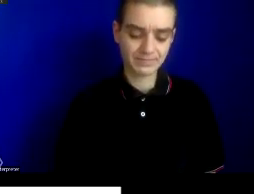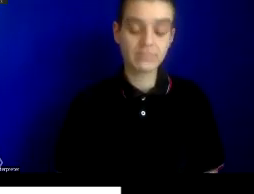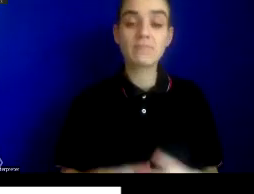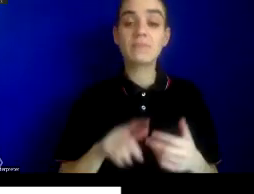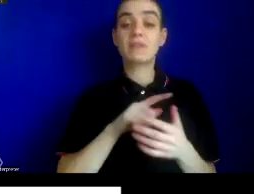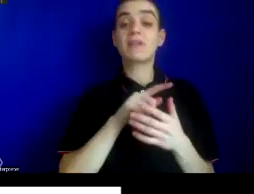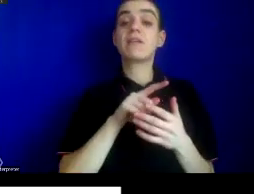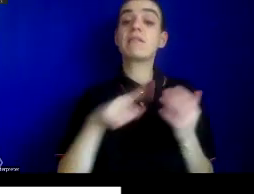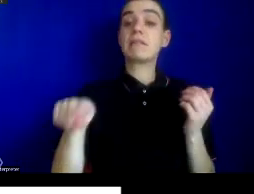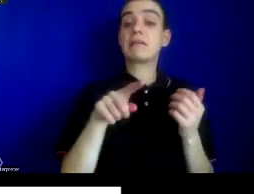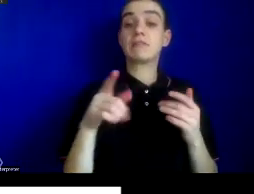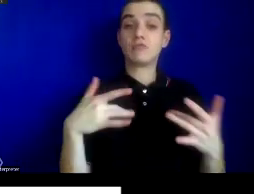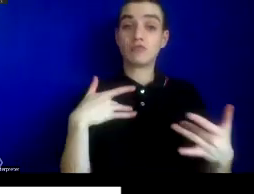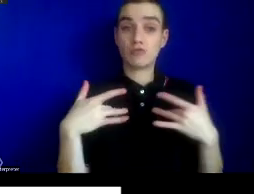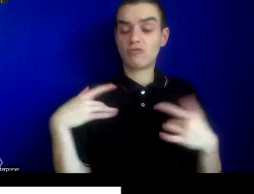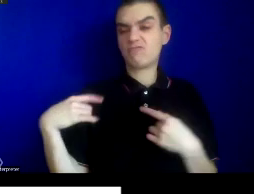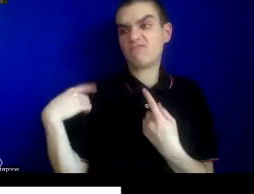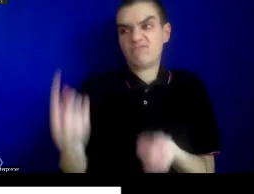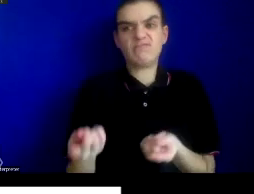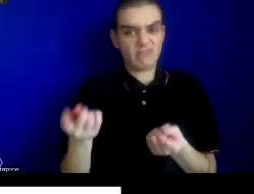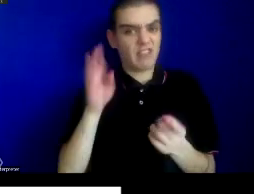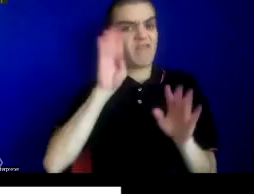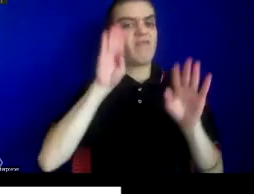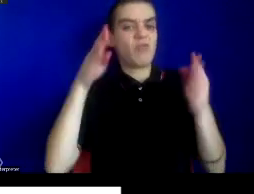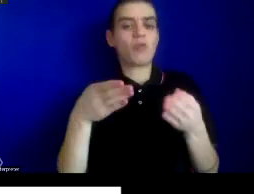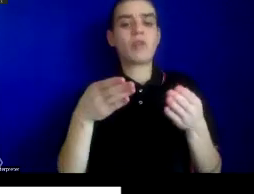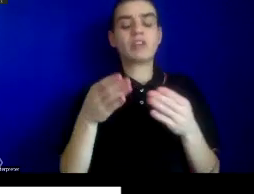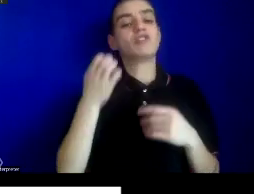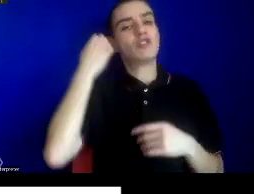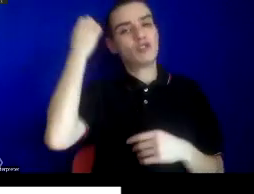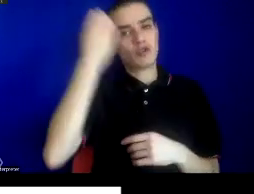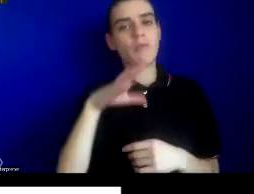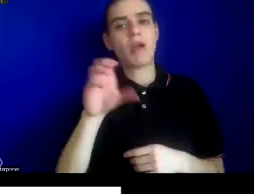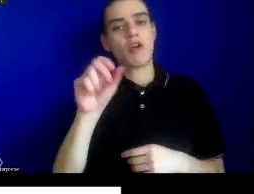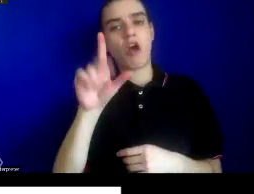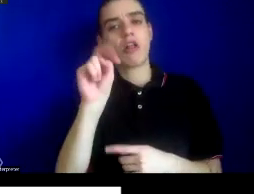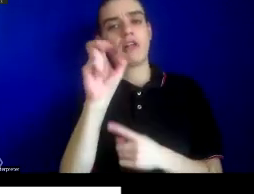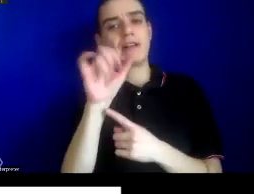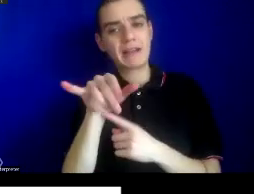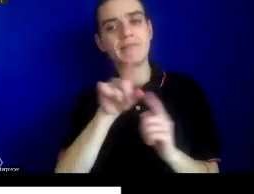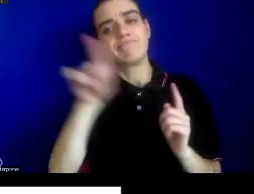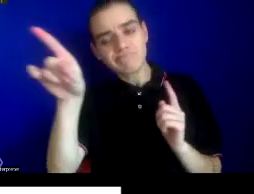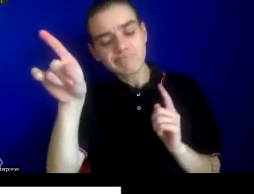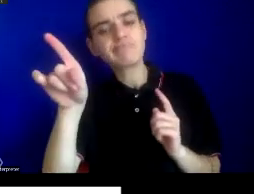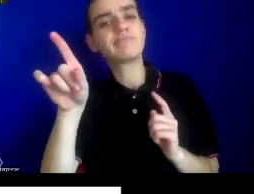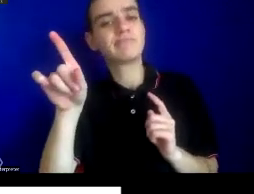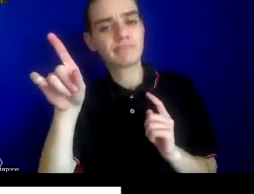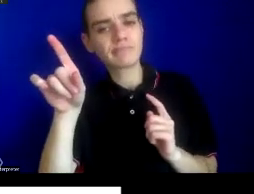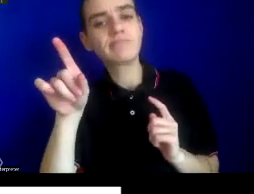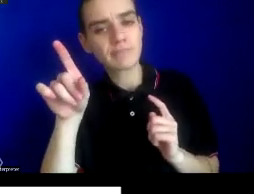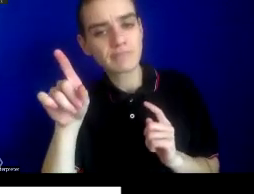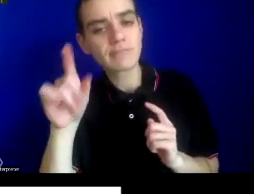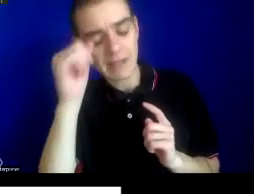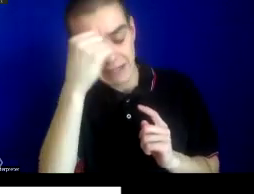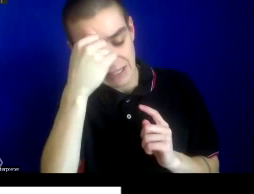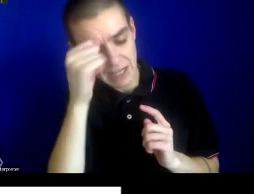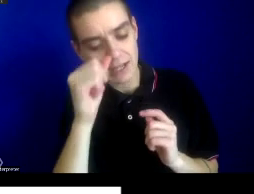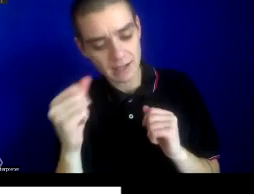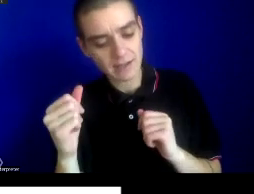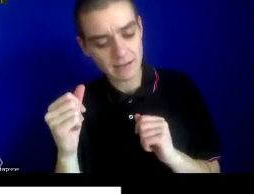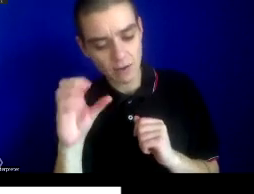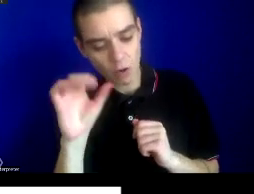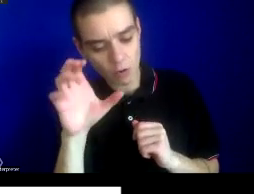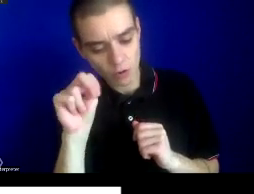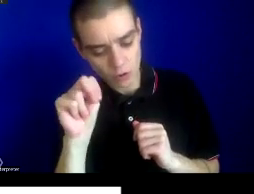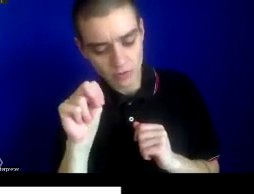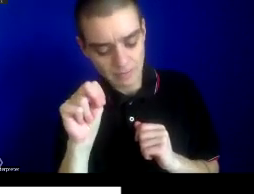historically been especially focused upon European colonies in the Indian Ocean and postcolonial spaces worldwide. In short, the framers of the international